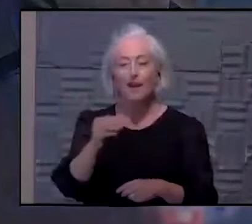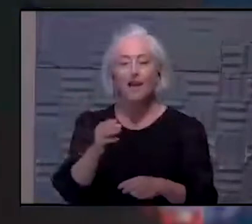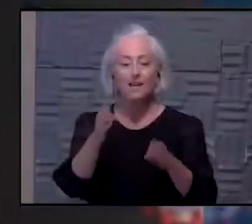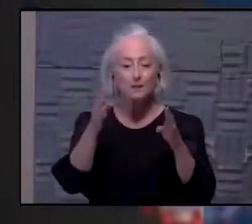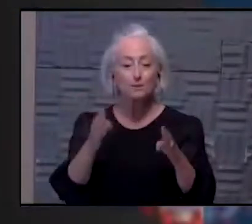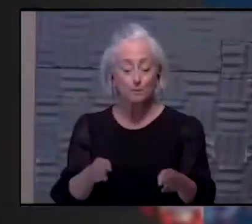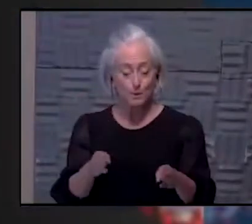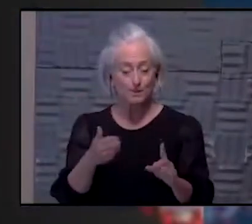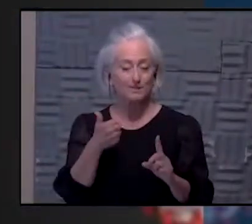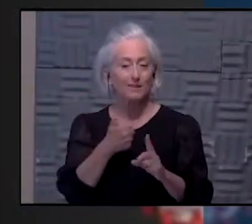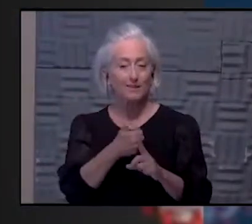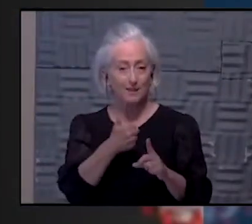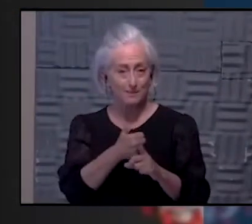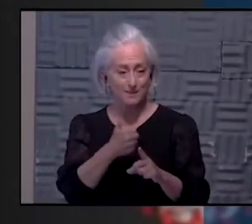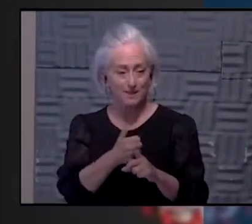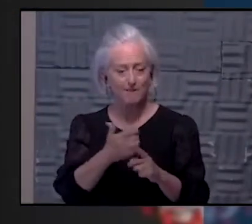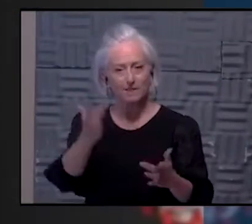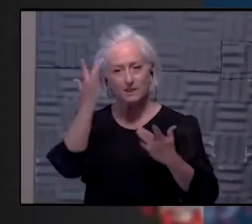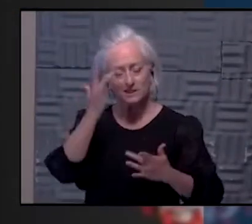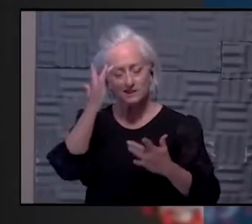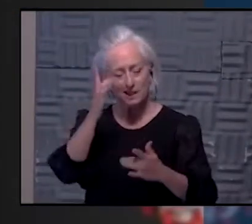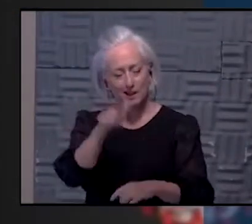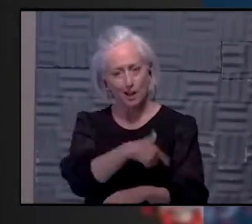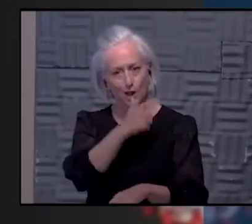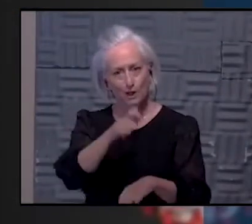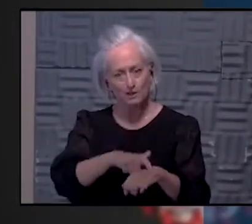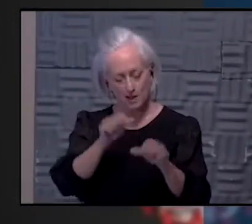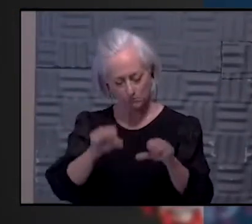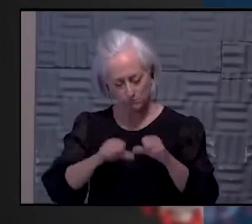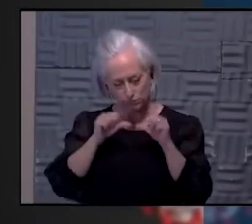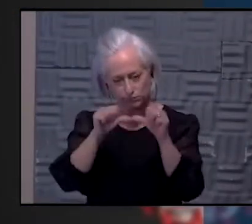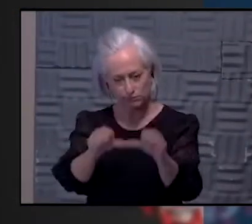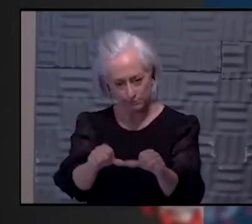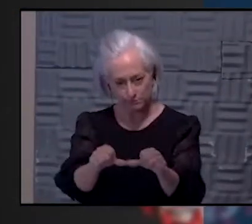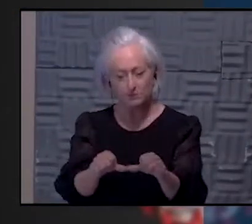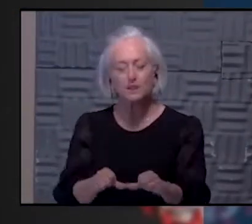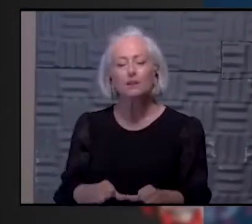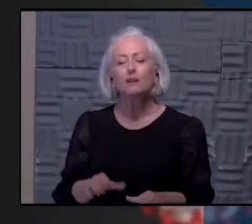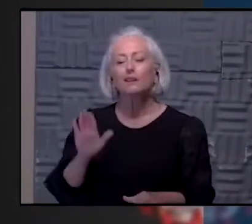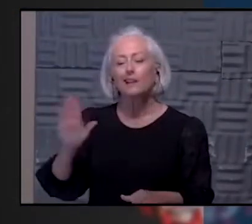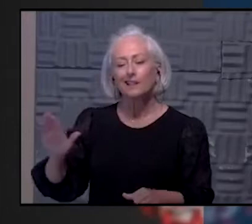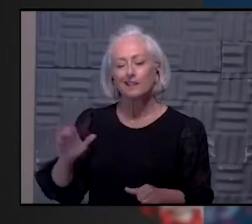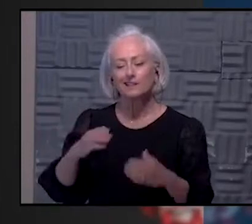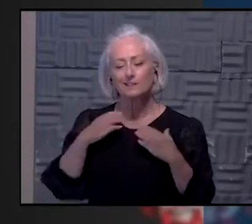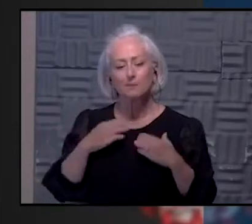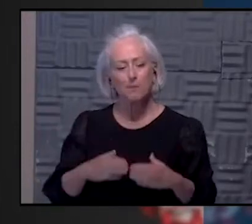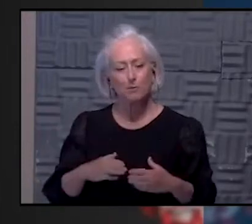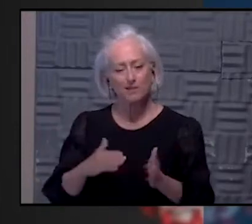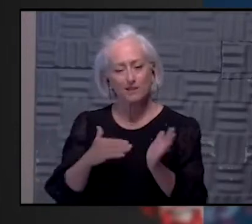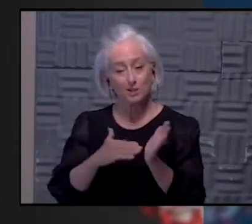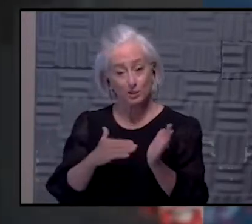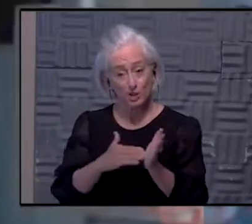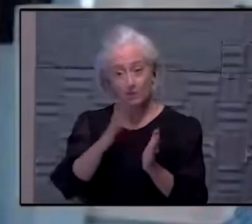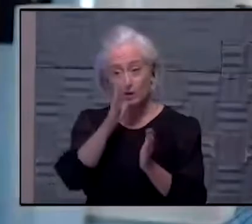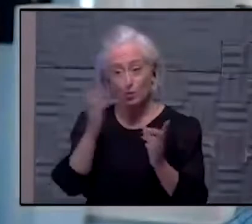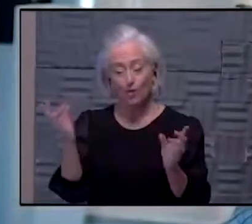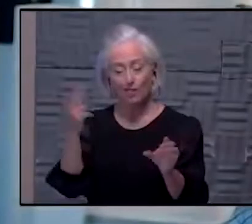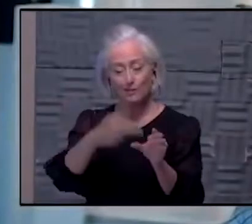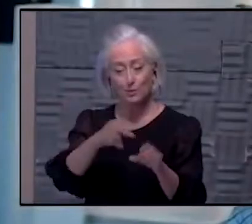questions around the long haul syndrome. Lots of data still out there about long haul and how serious that is. Dr. Norman, final thoughts about today.